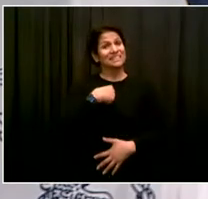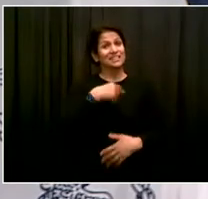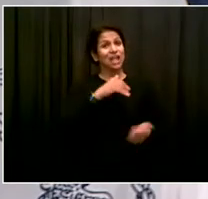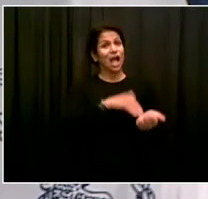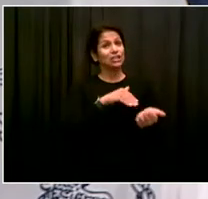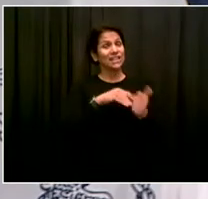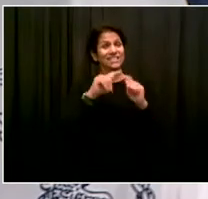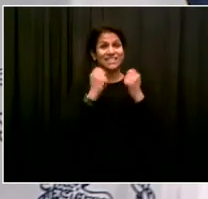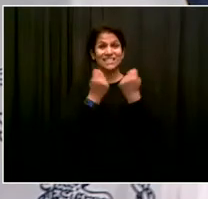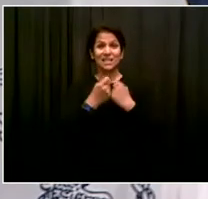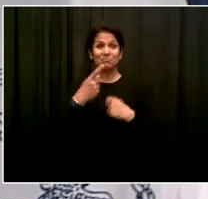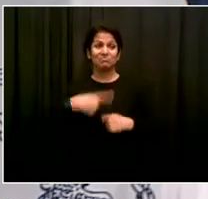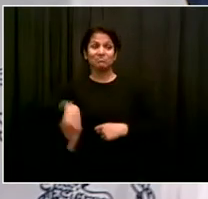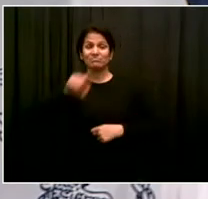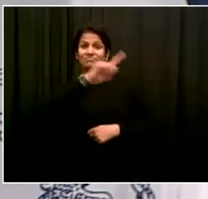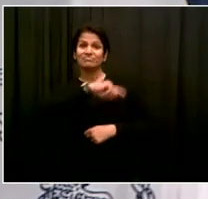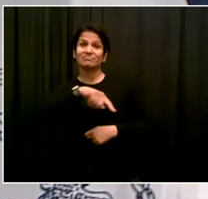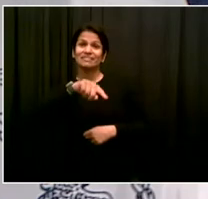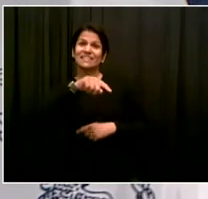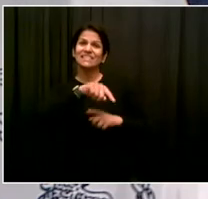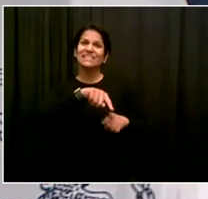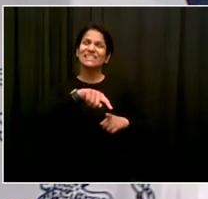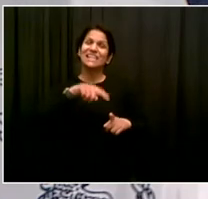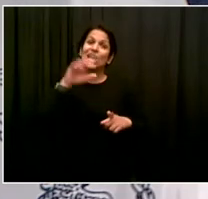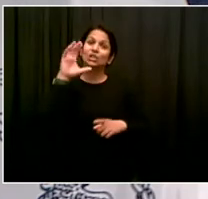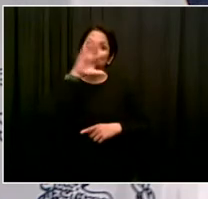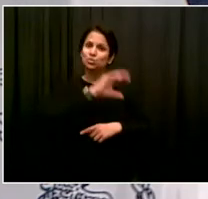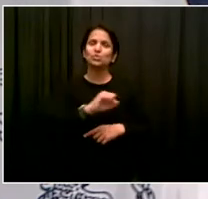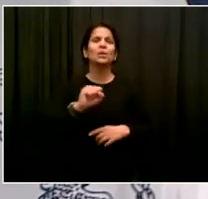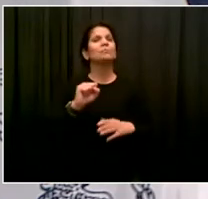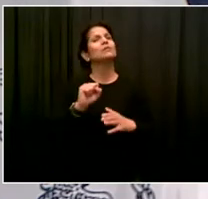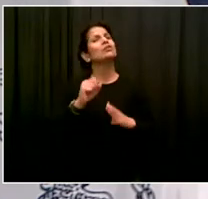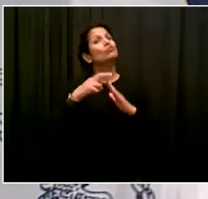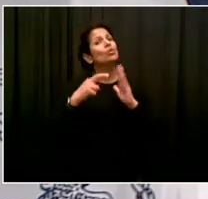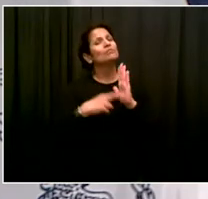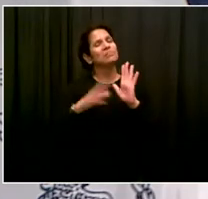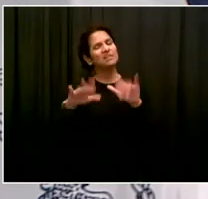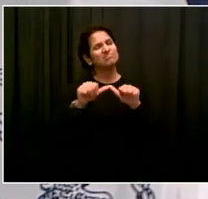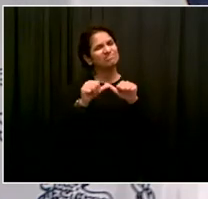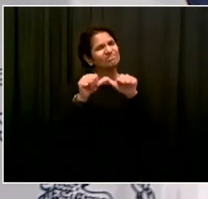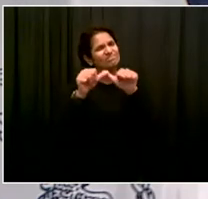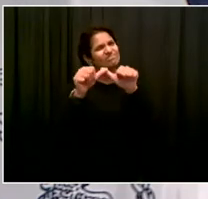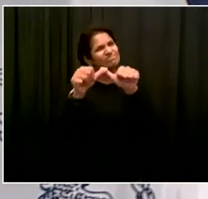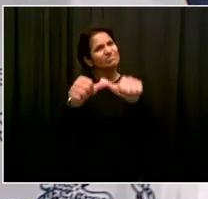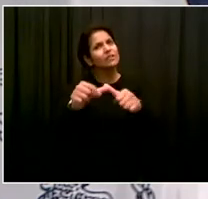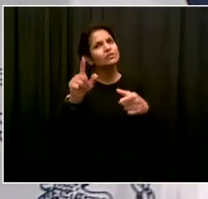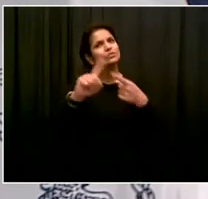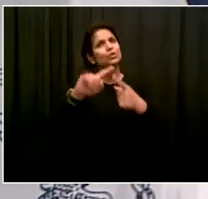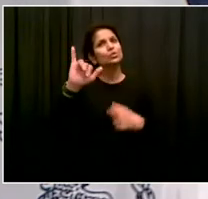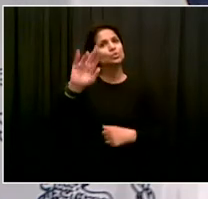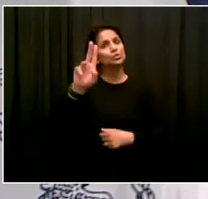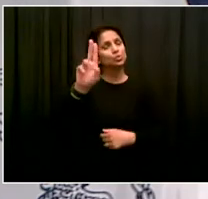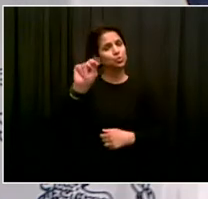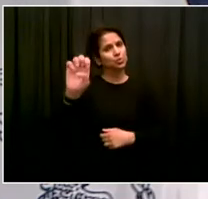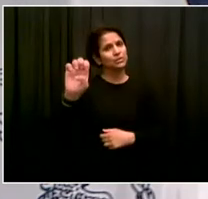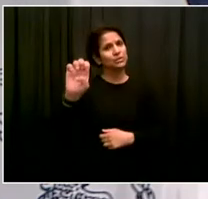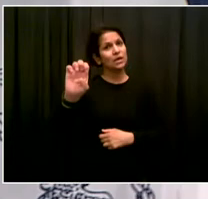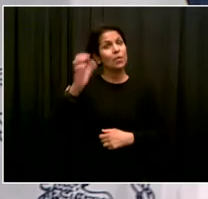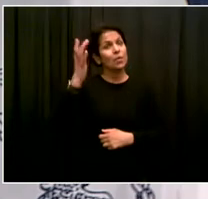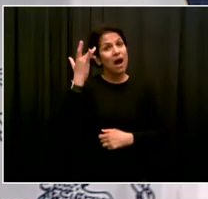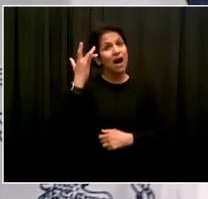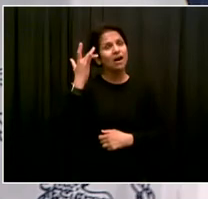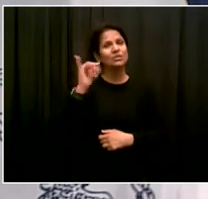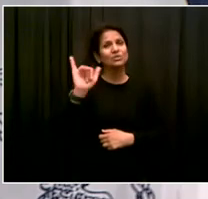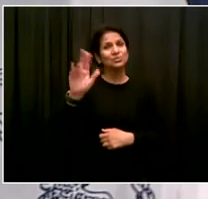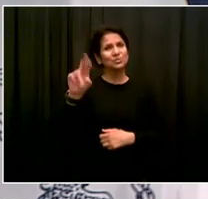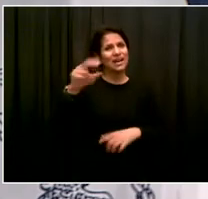to hold the line through June. June's the date that we've set to hit our vaccination goal. June is,